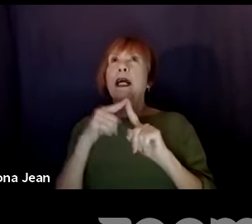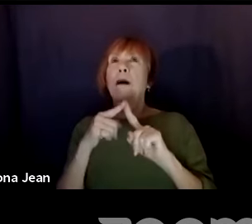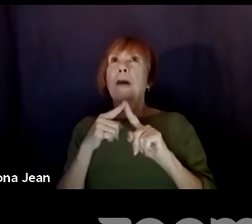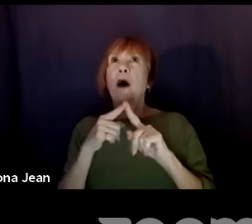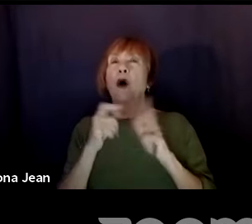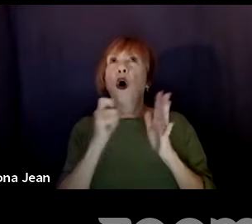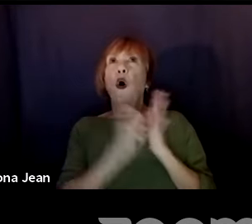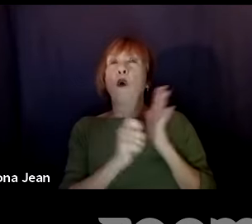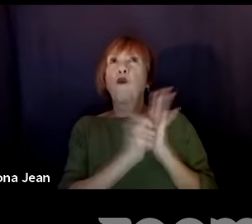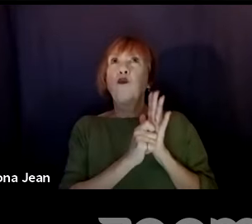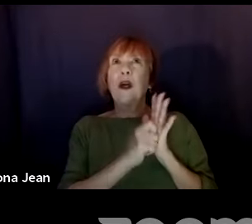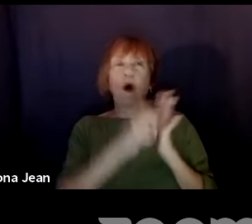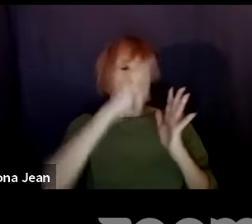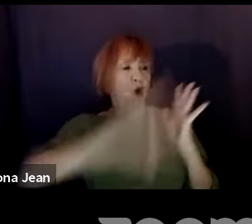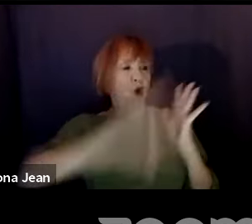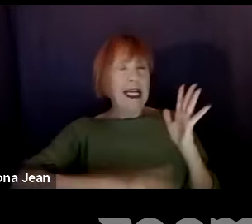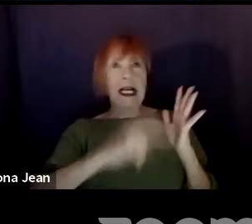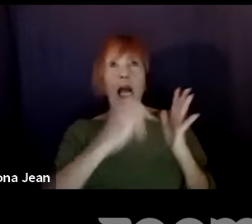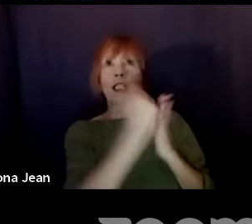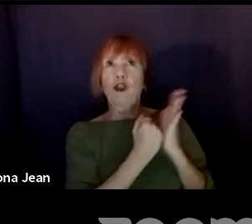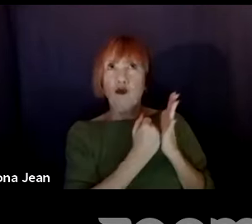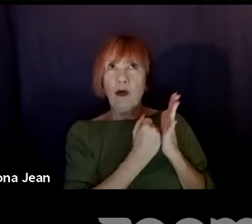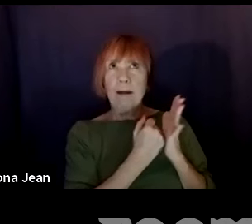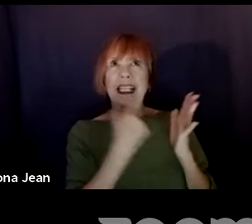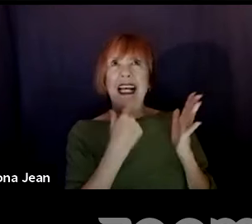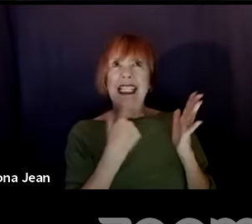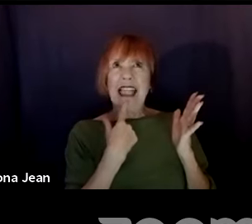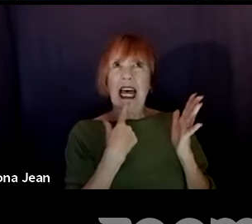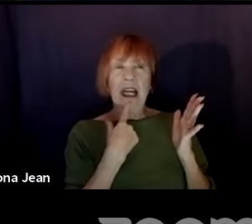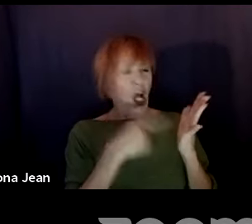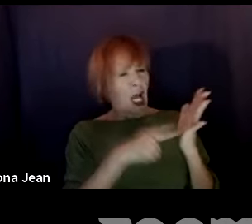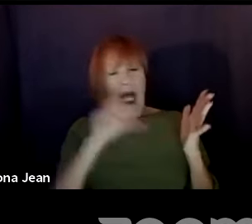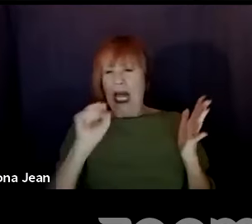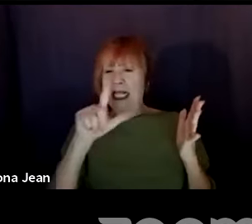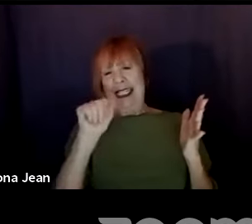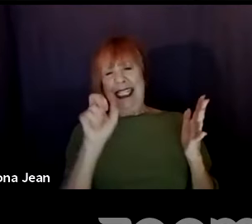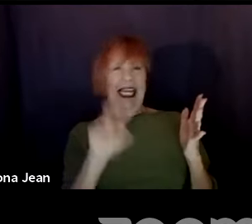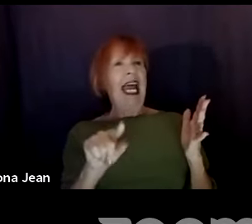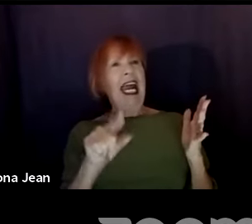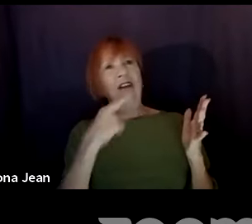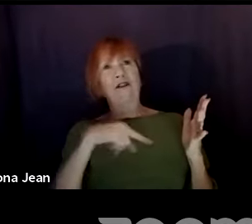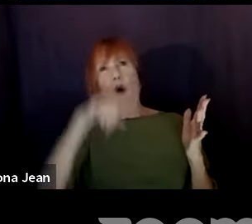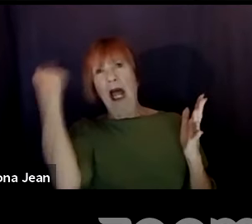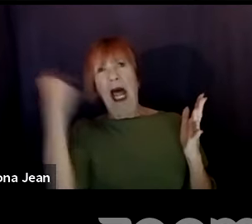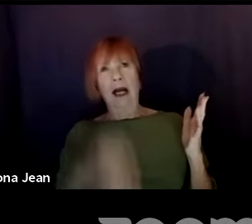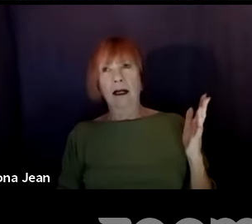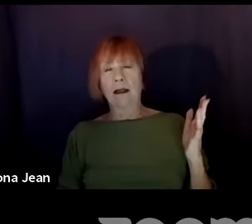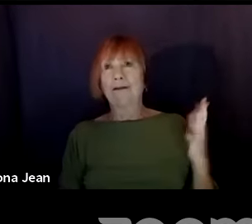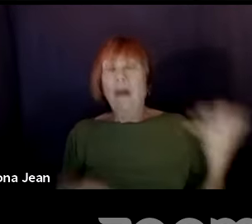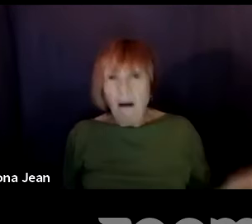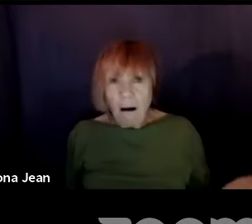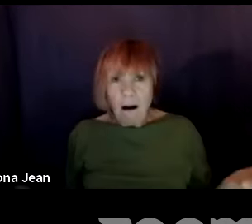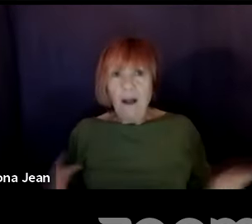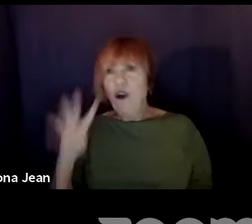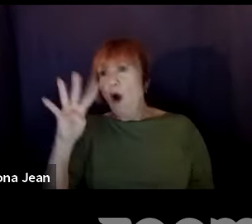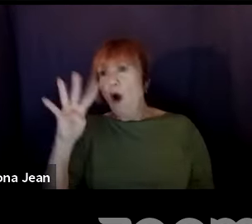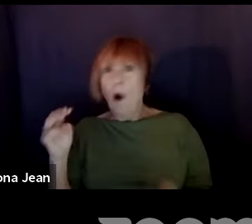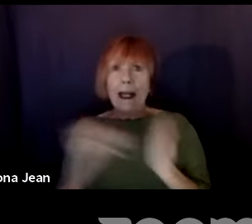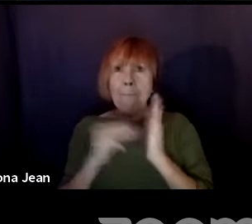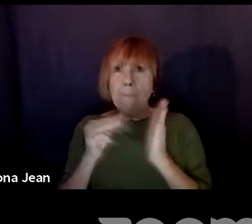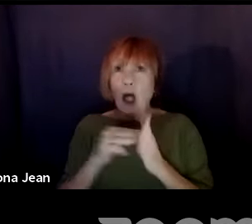slang for black. But again, what does that mean? That's what I'm saying. It's like, so you can't assume they're like, there are 40 million black people in America. We don't all. But even